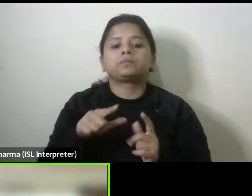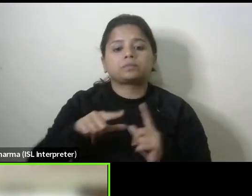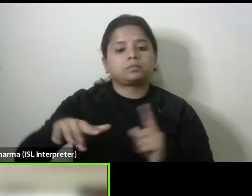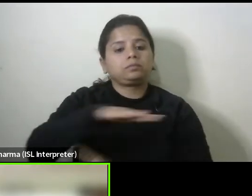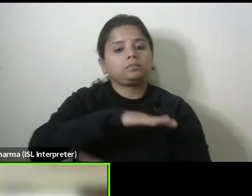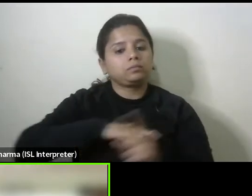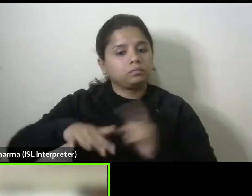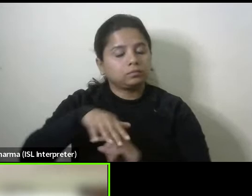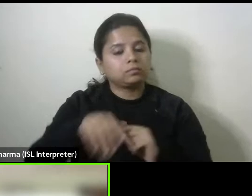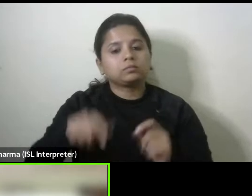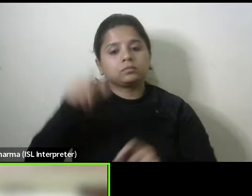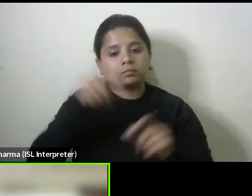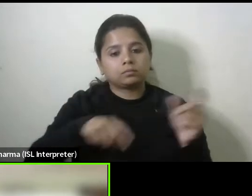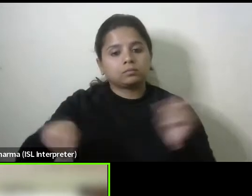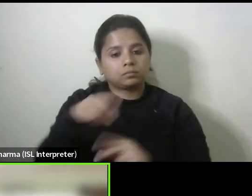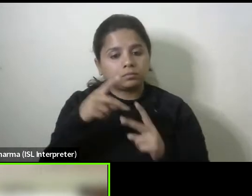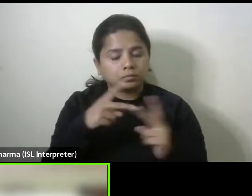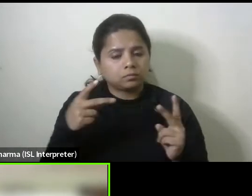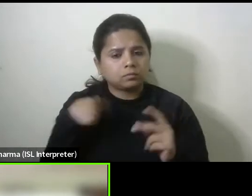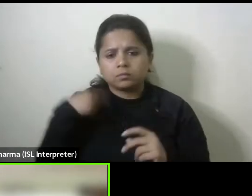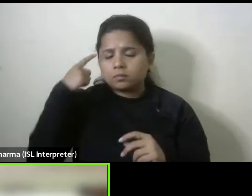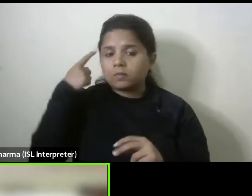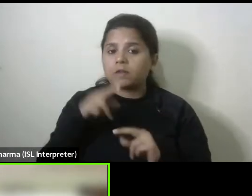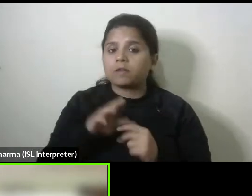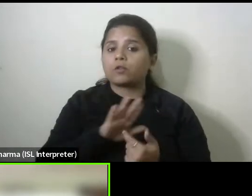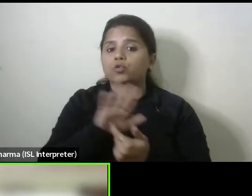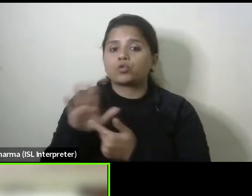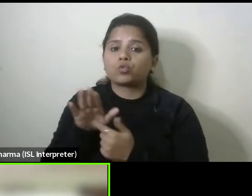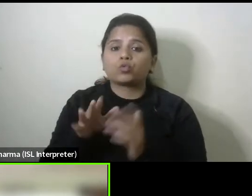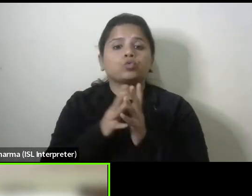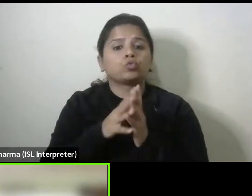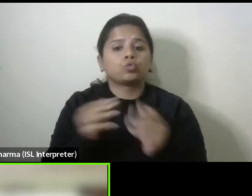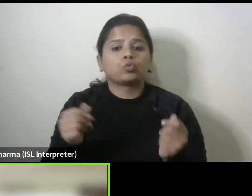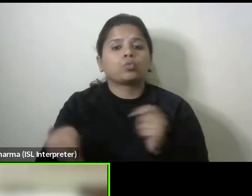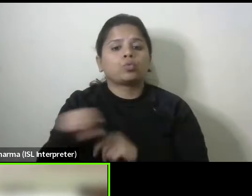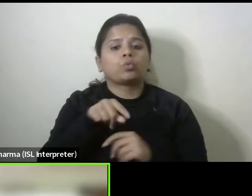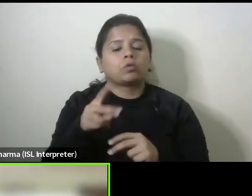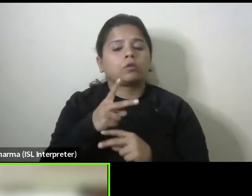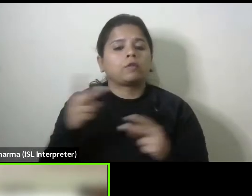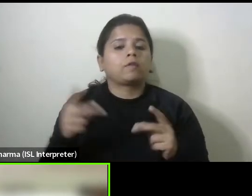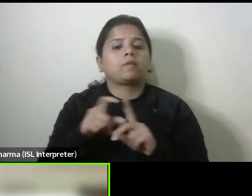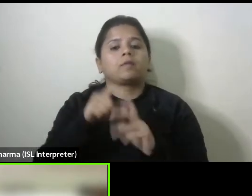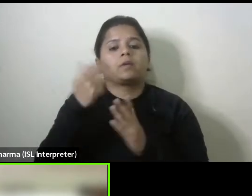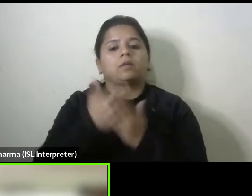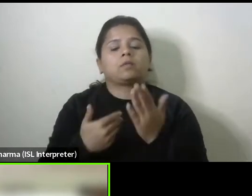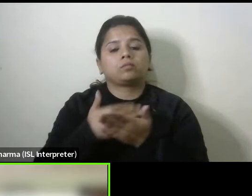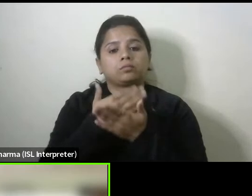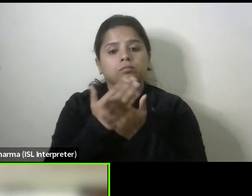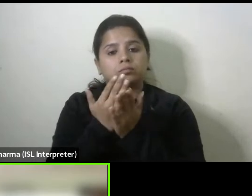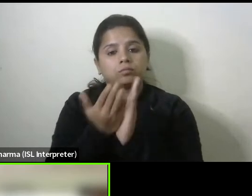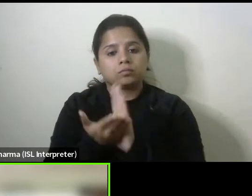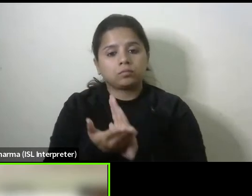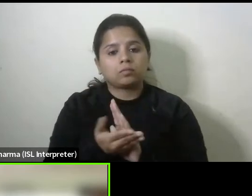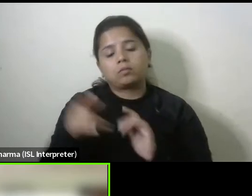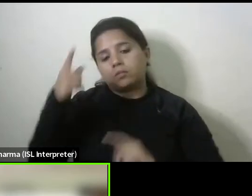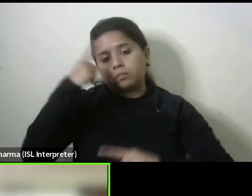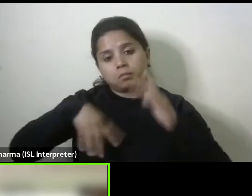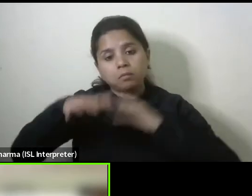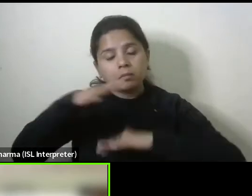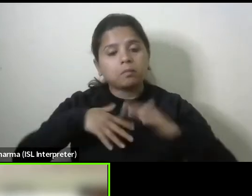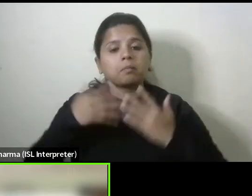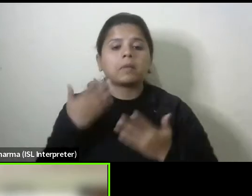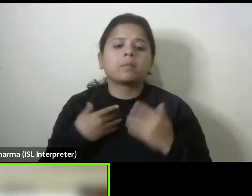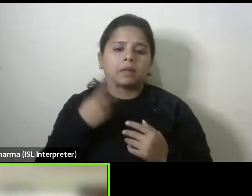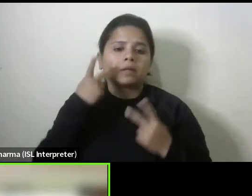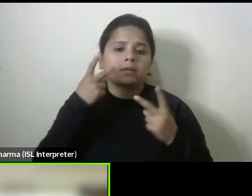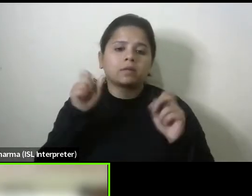at the same time if we bring in these solutions as a part of our design or as a part of our strategy maybe we can also look